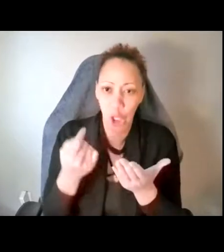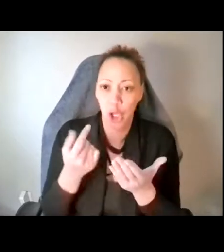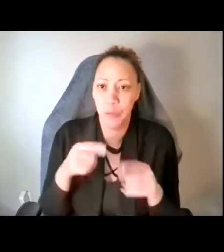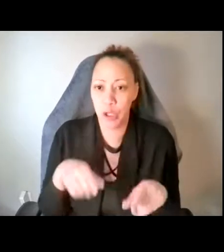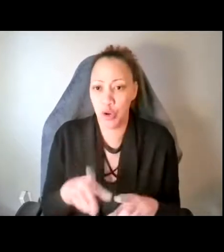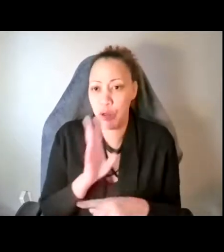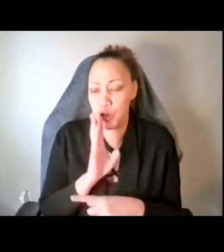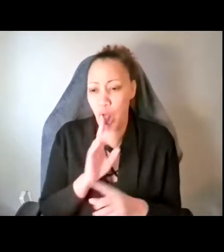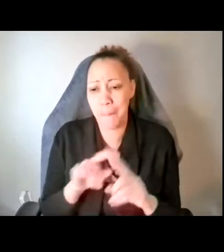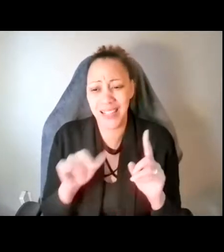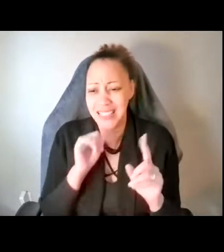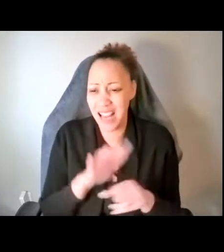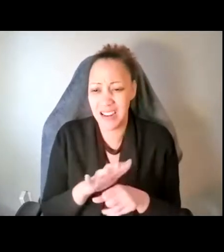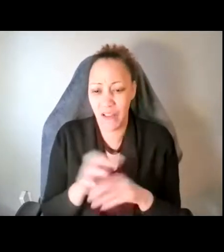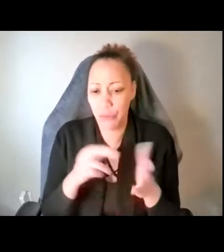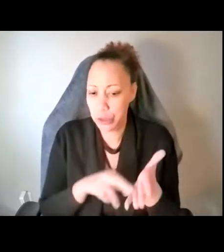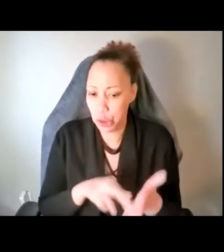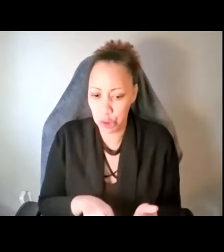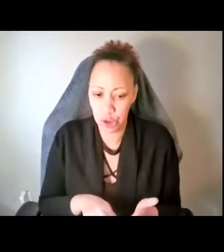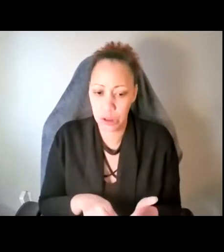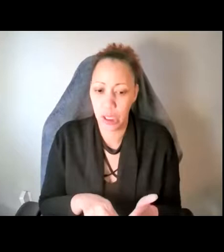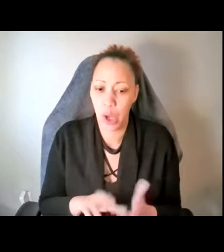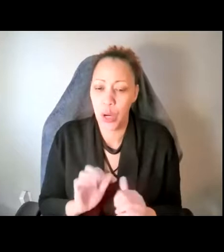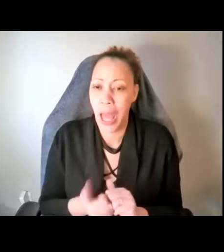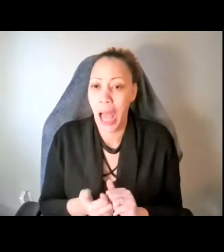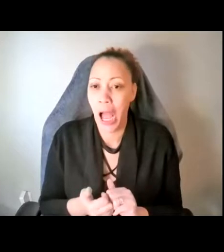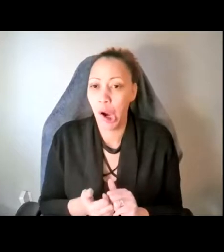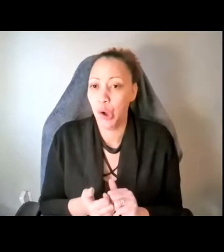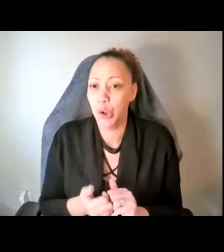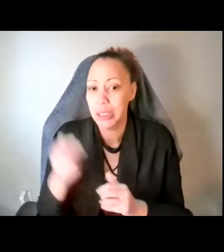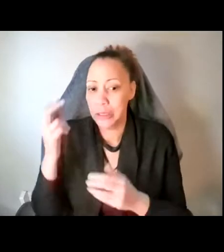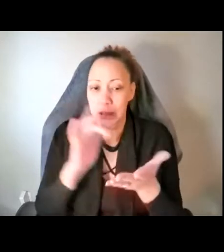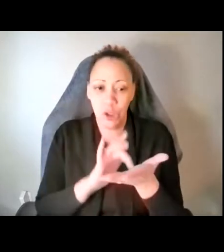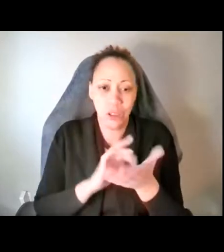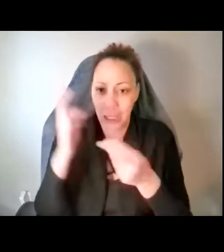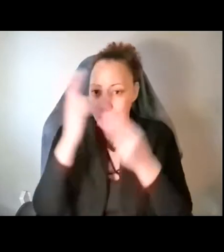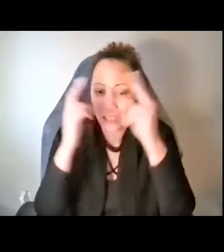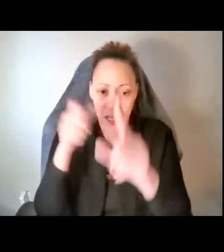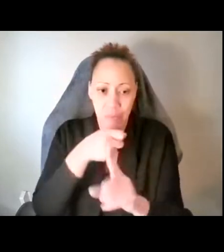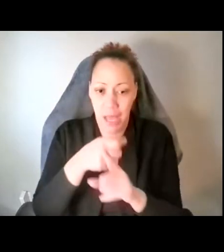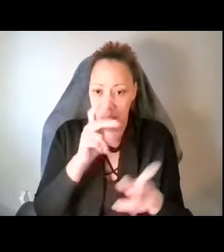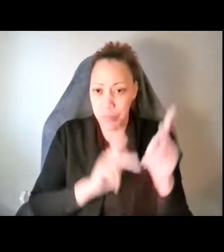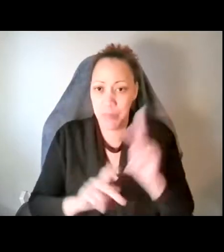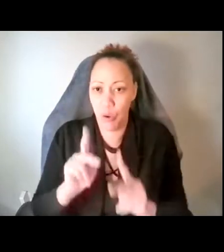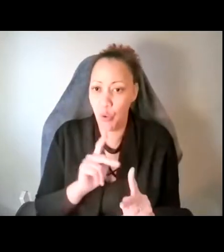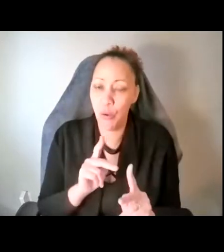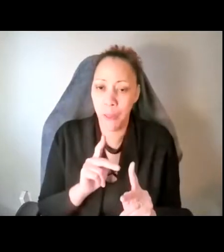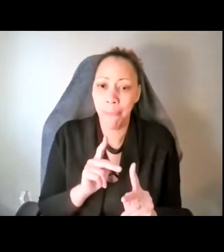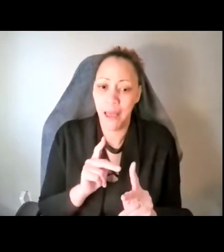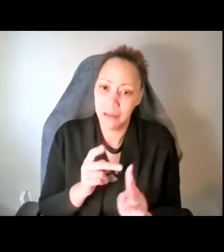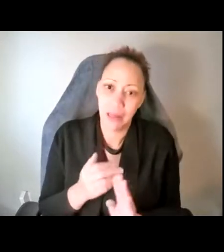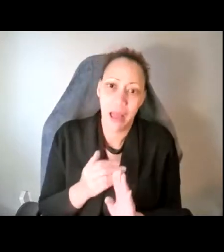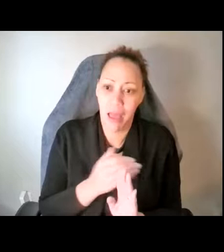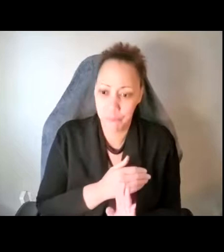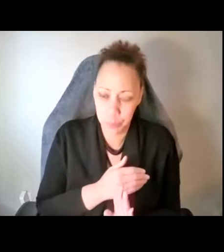there has not been enough research done on how psychedelics have an impact on people who have predispositions to various,